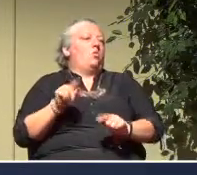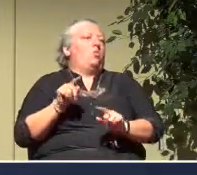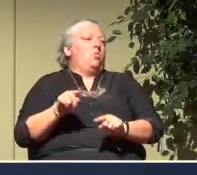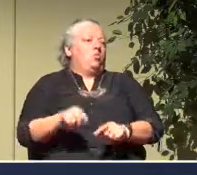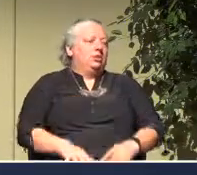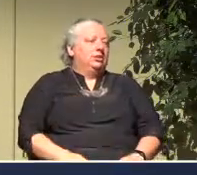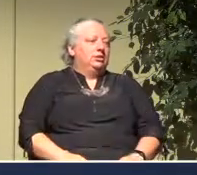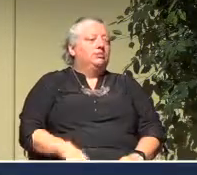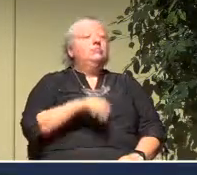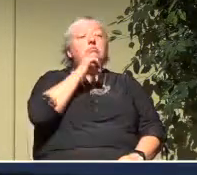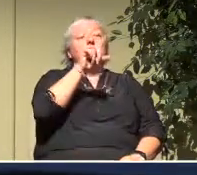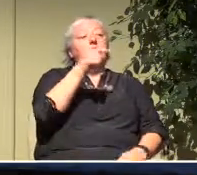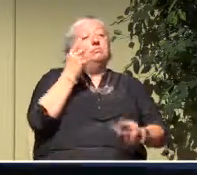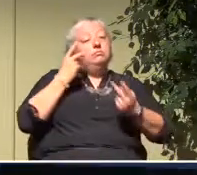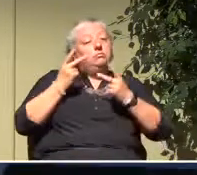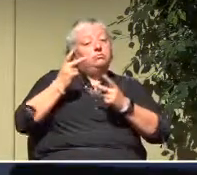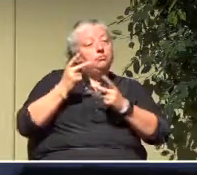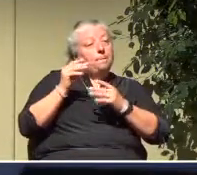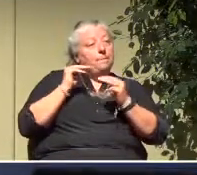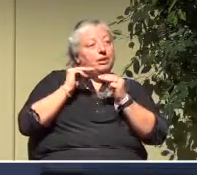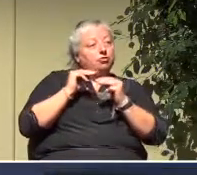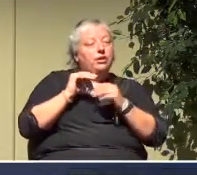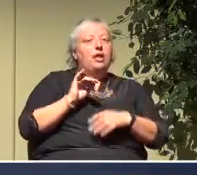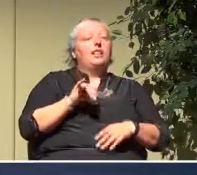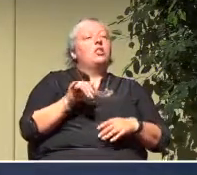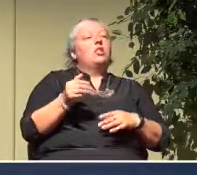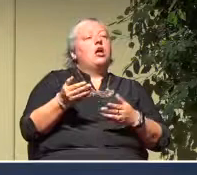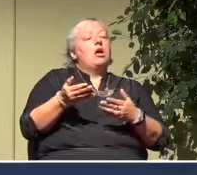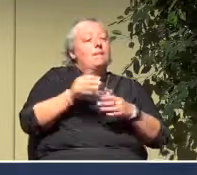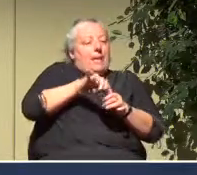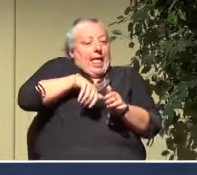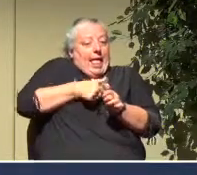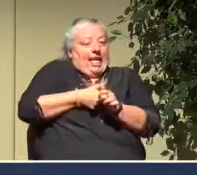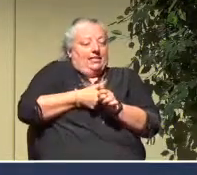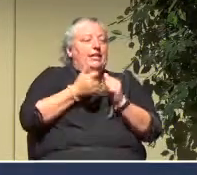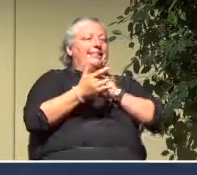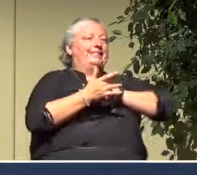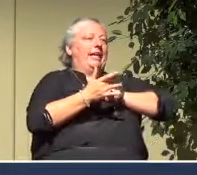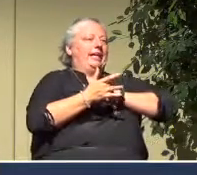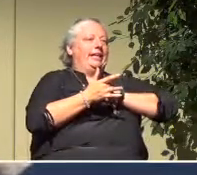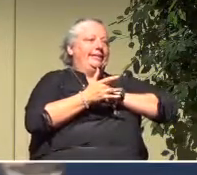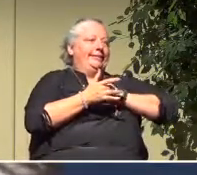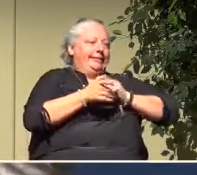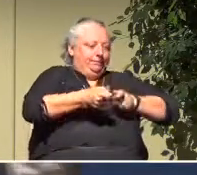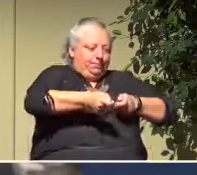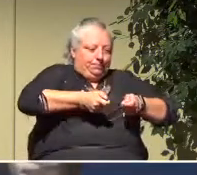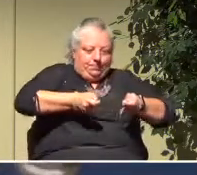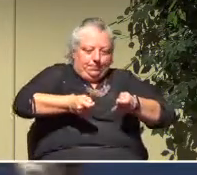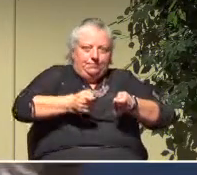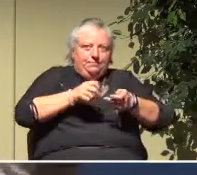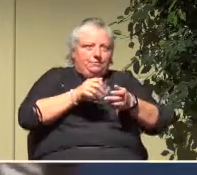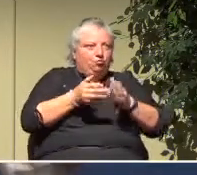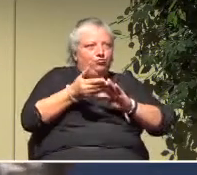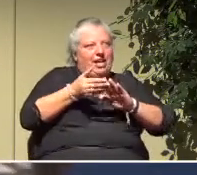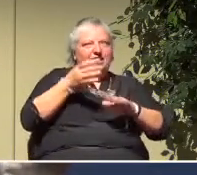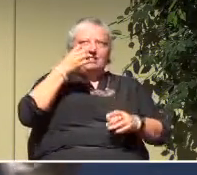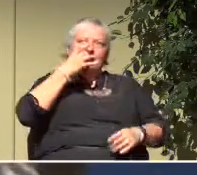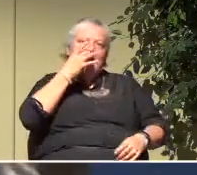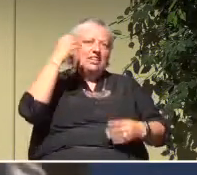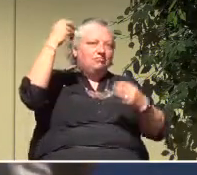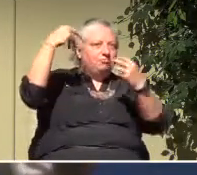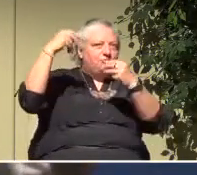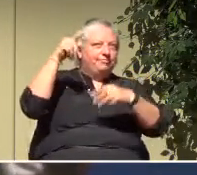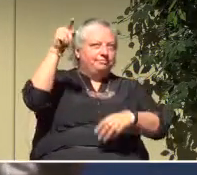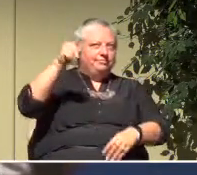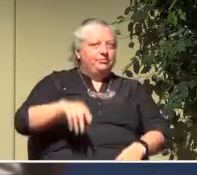It's also our tech ministry behind the scenes and it's other places. But we'll talk about that, Lord willing, in a couple of weeks when we talk